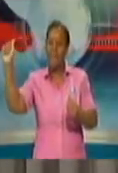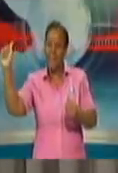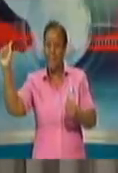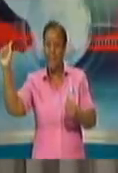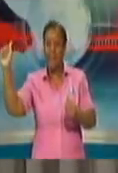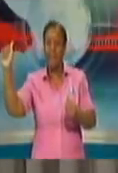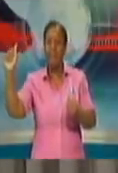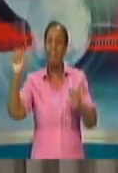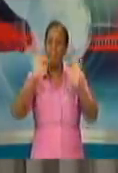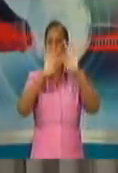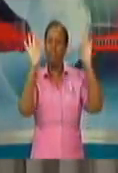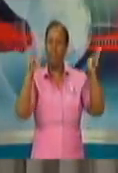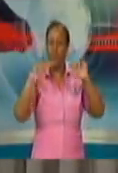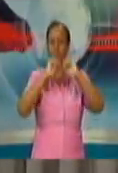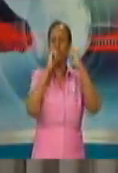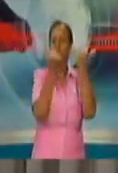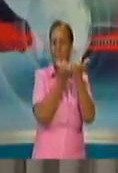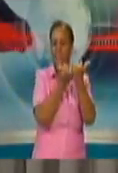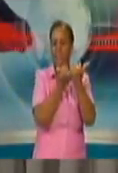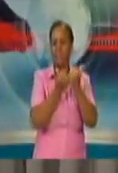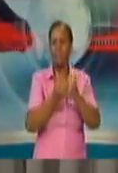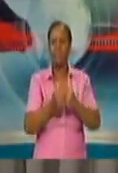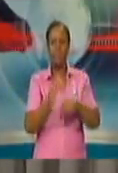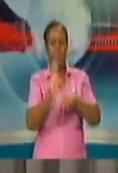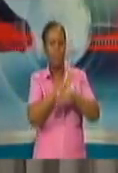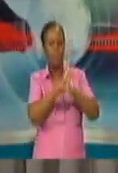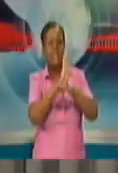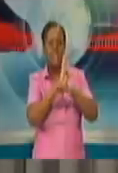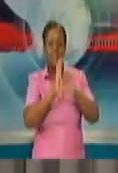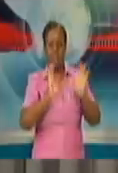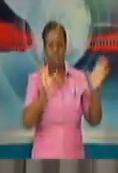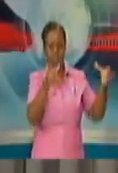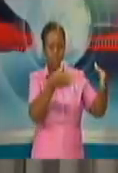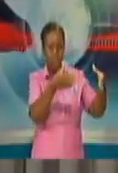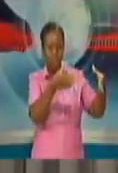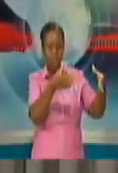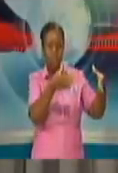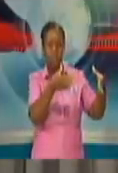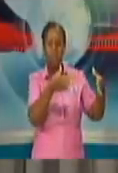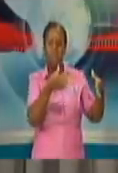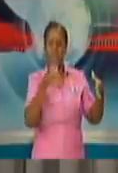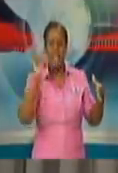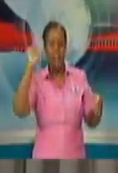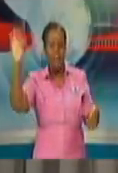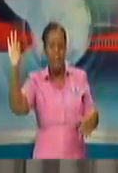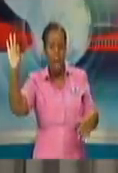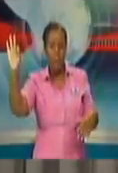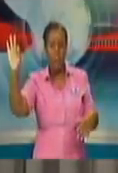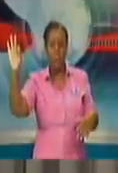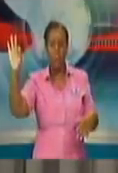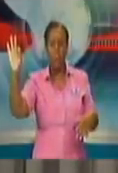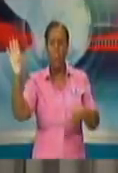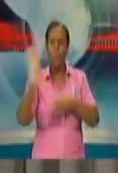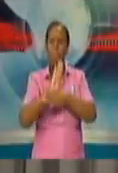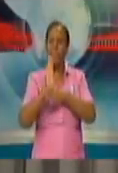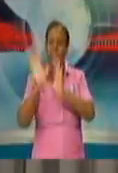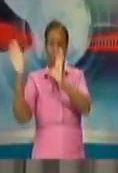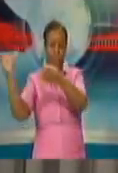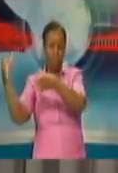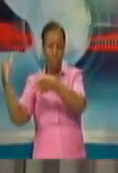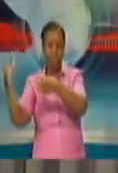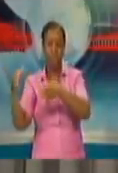of Commerce, the AMCHAM, the Greater San Fernando Area Chamber of Commerce, all of the